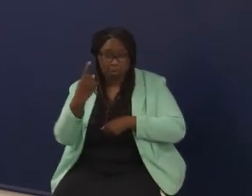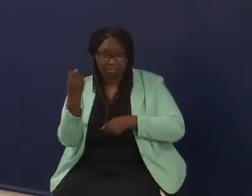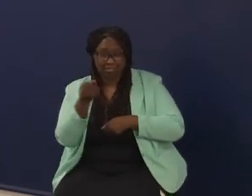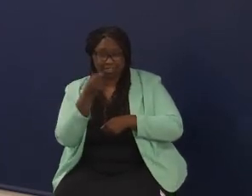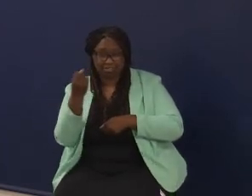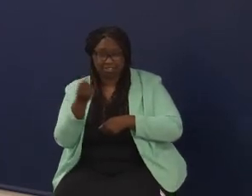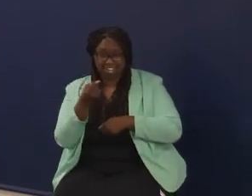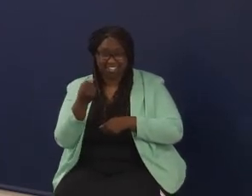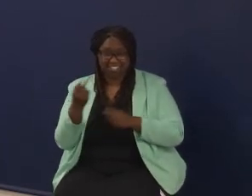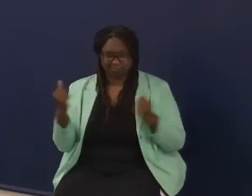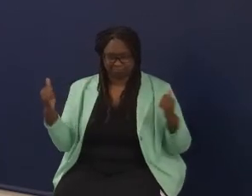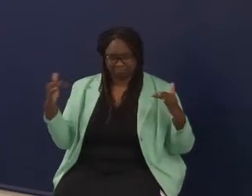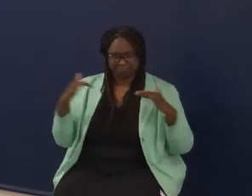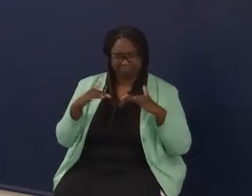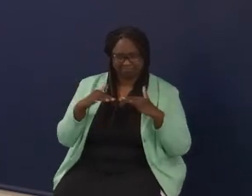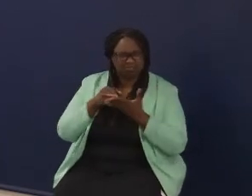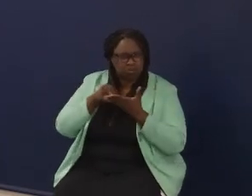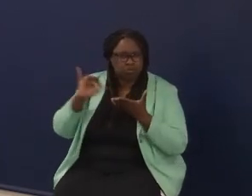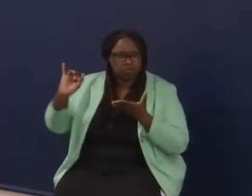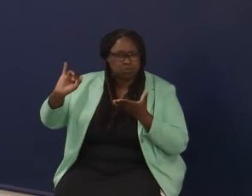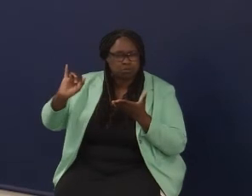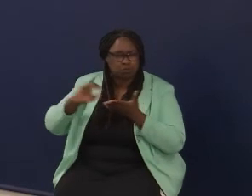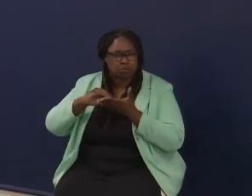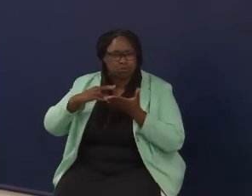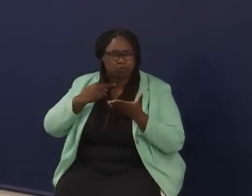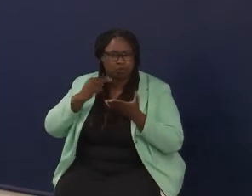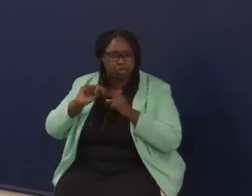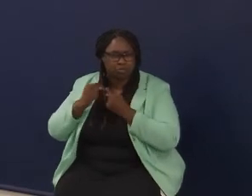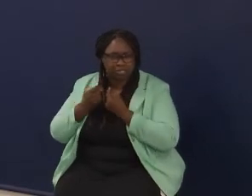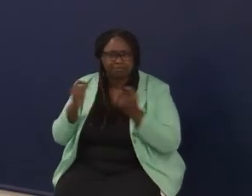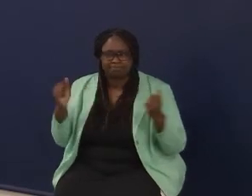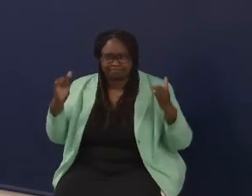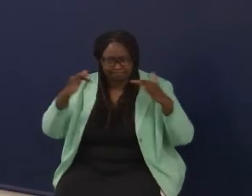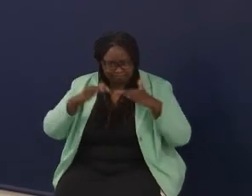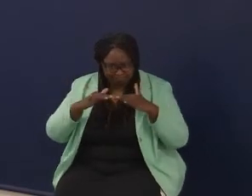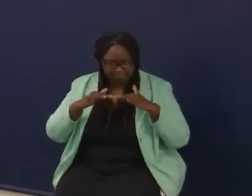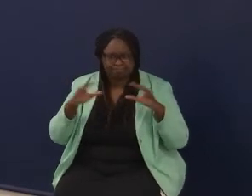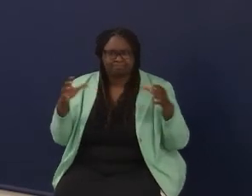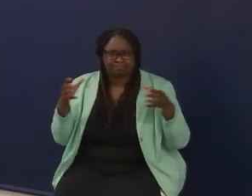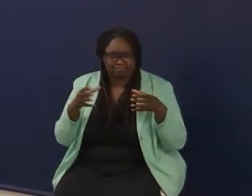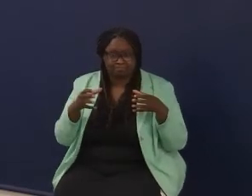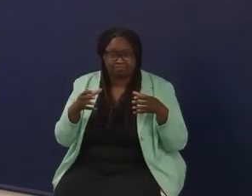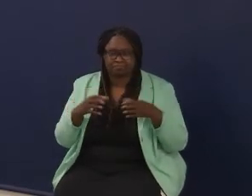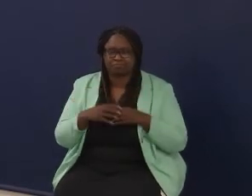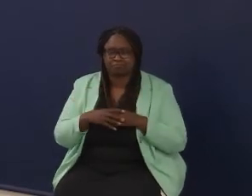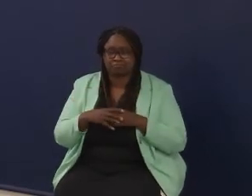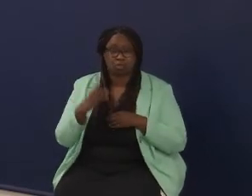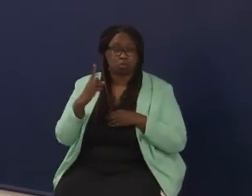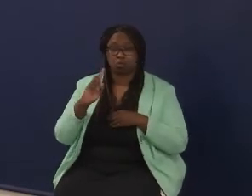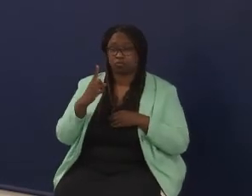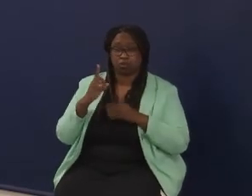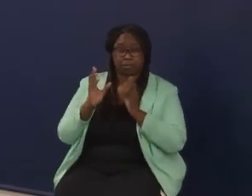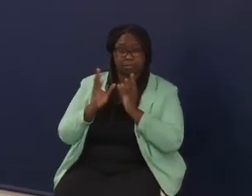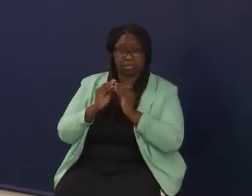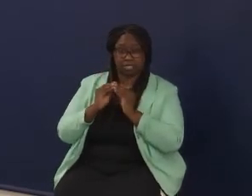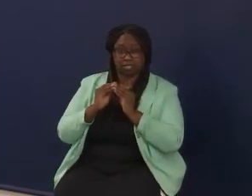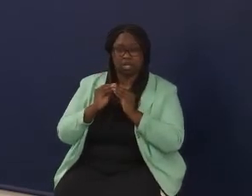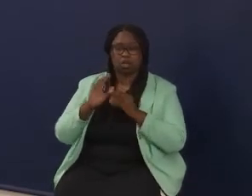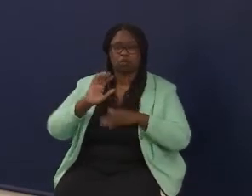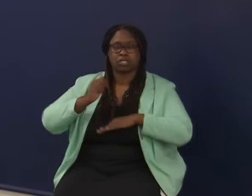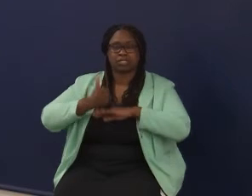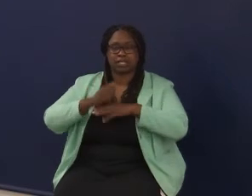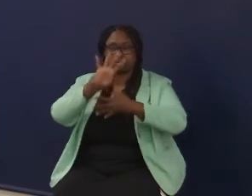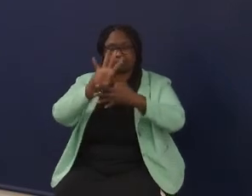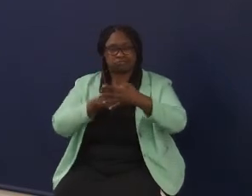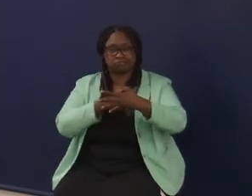faculty and staff, and students from our student voice team. And what we did that day, one of the first ones we had, we developed what we called a rubric